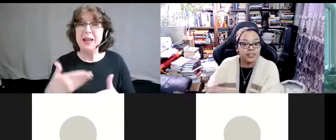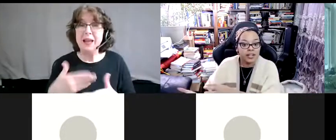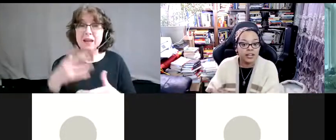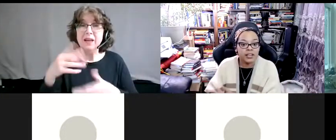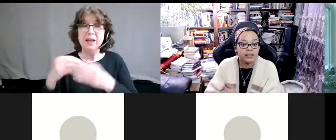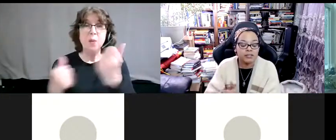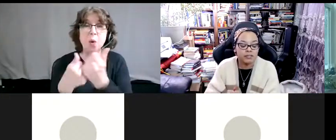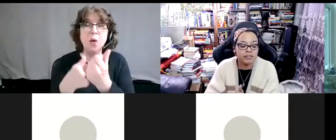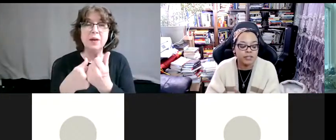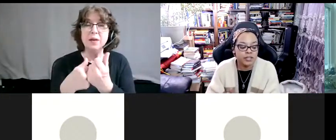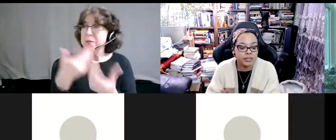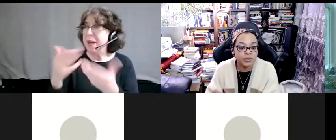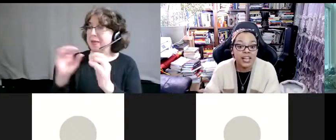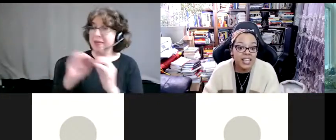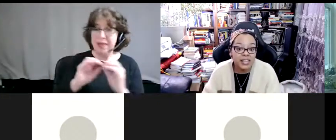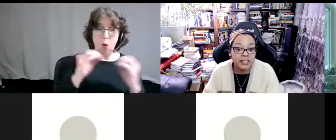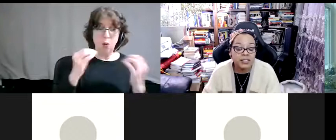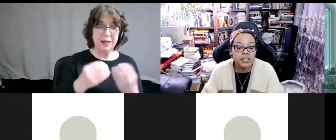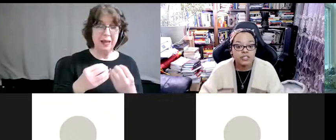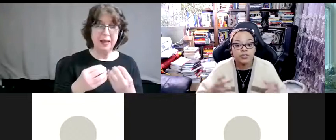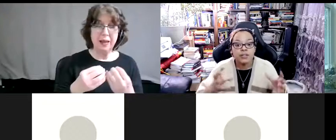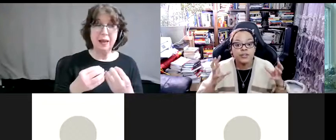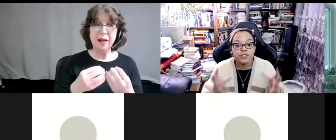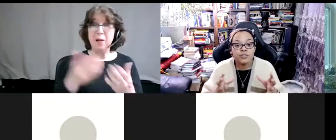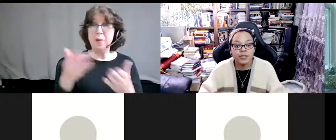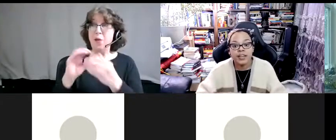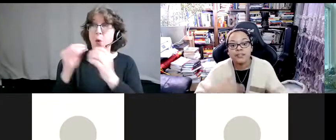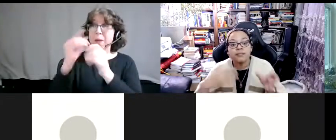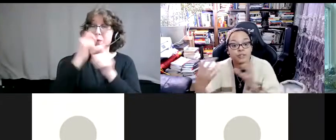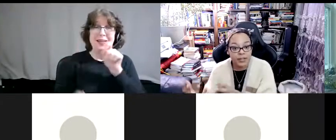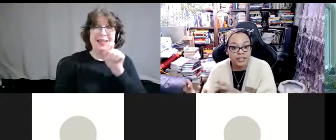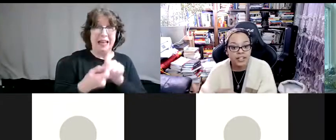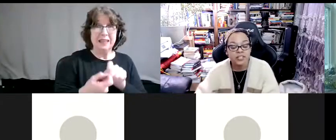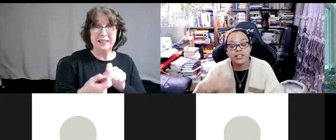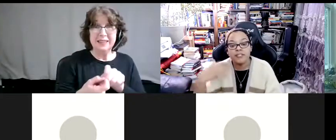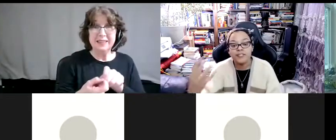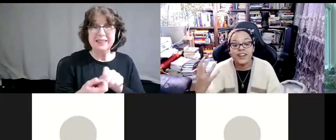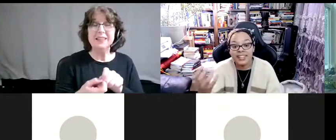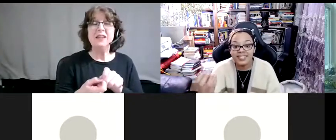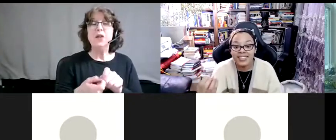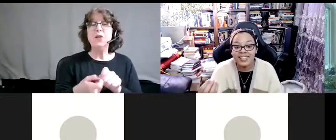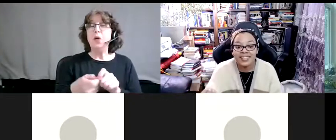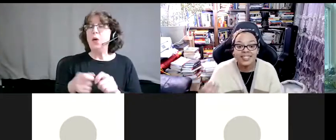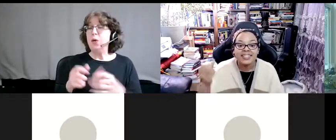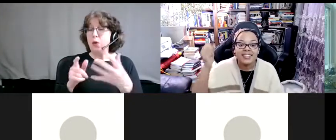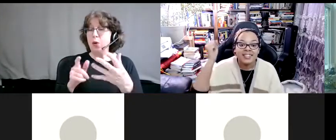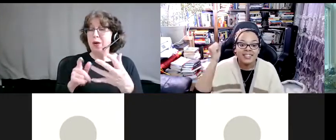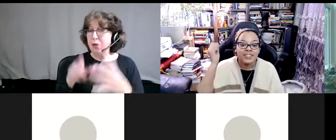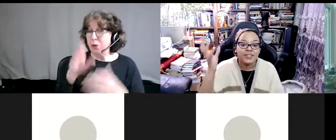uh, retaliate? So then once you do that direct action and finally